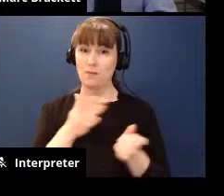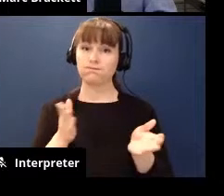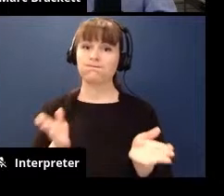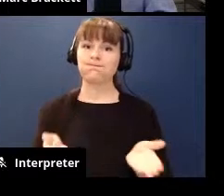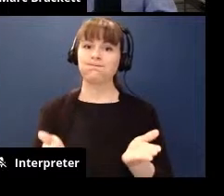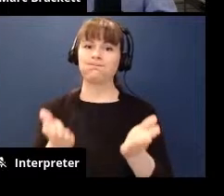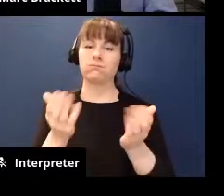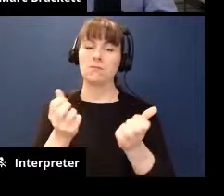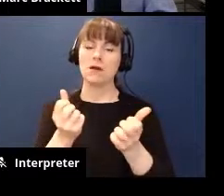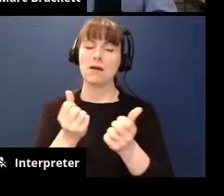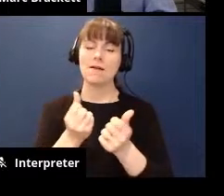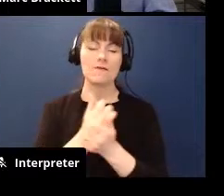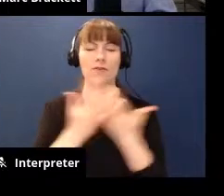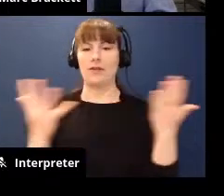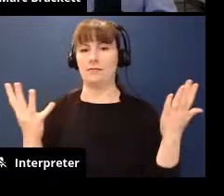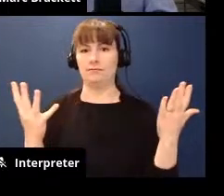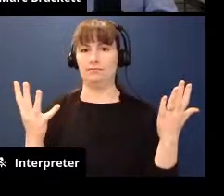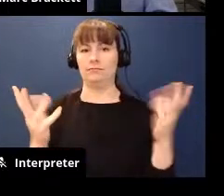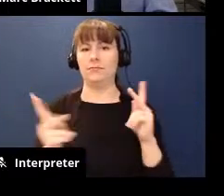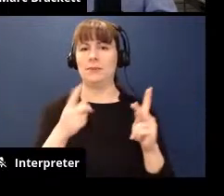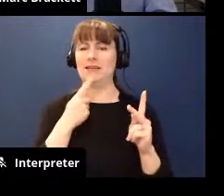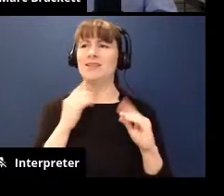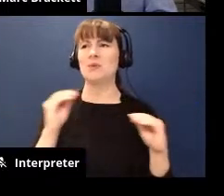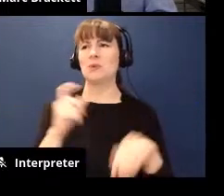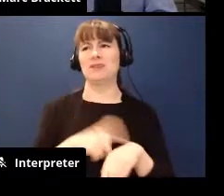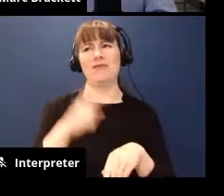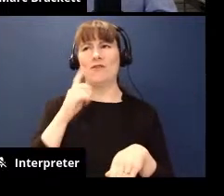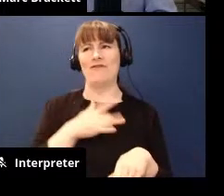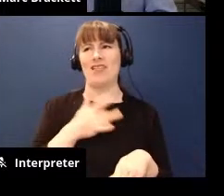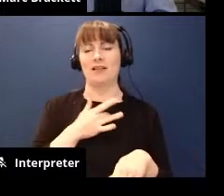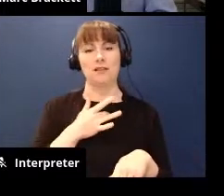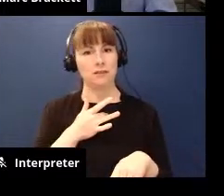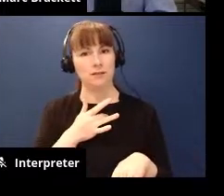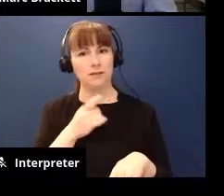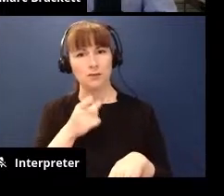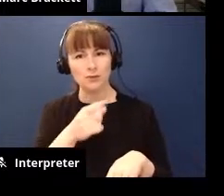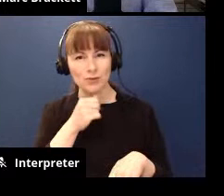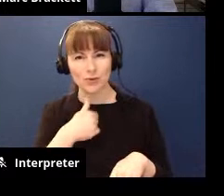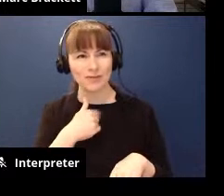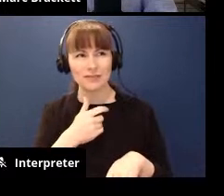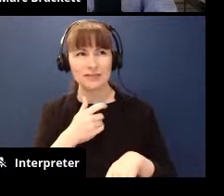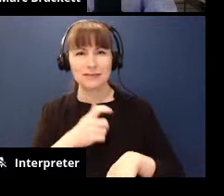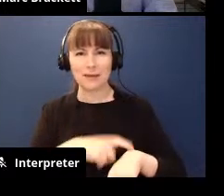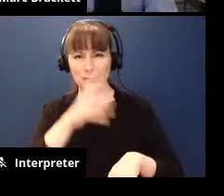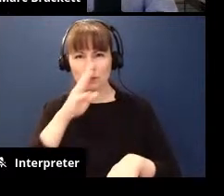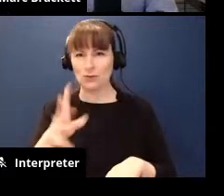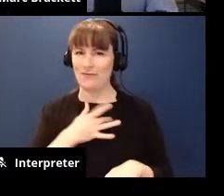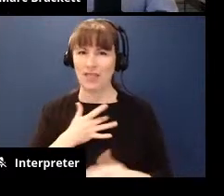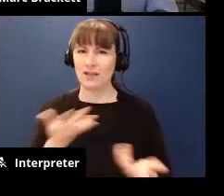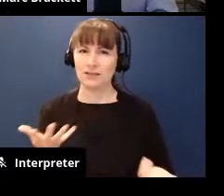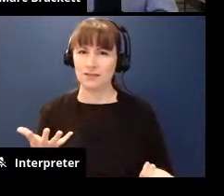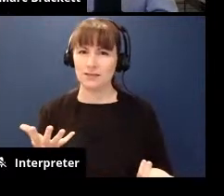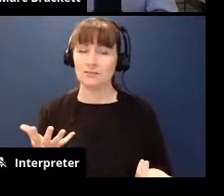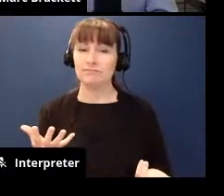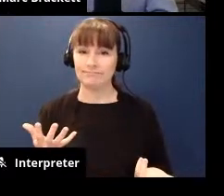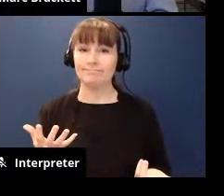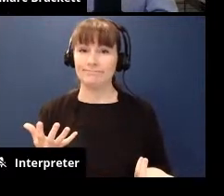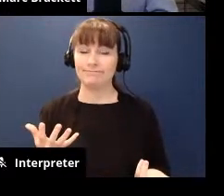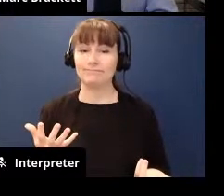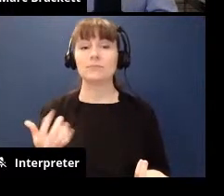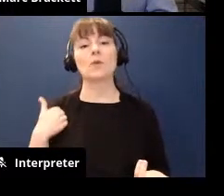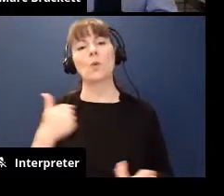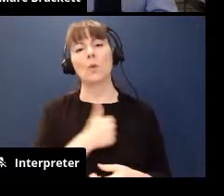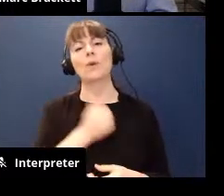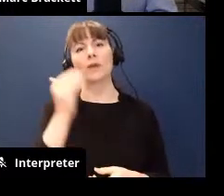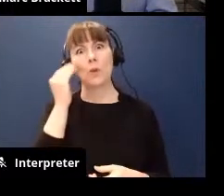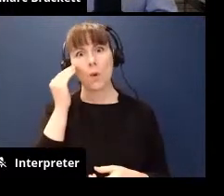so when people say i don't have time for feelings i say you don't have time not for feelings and because we